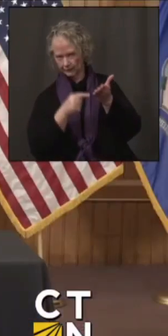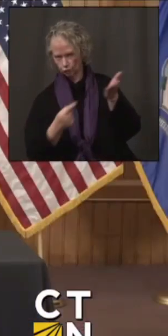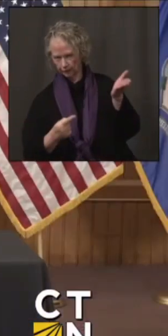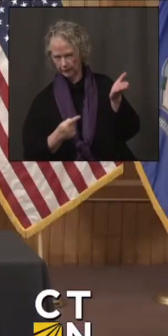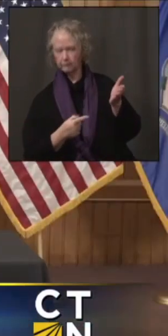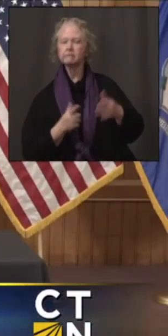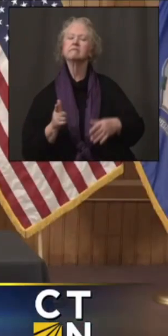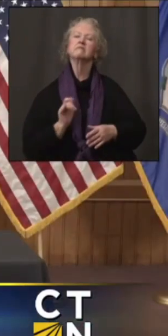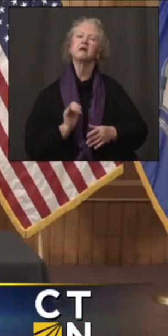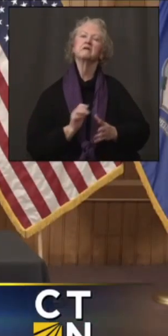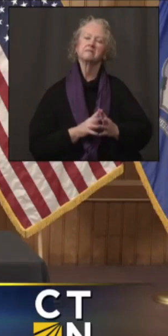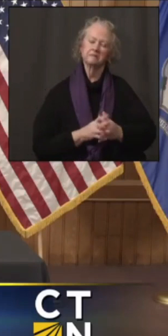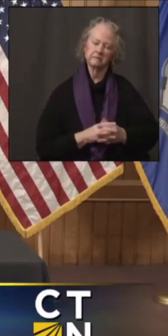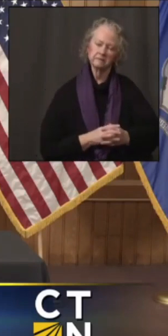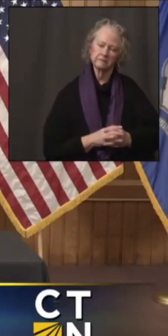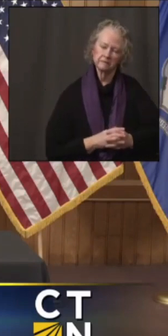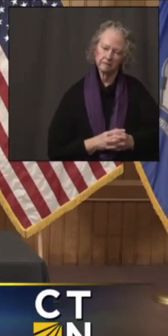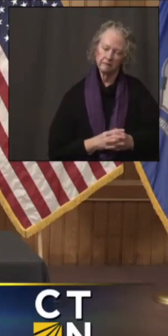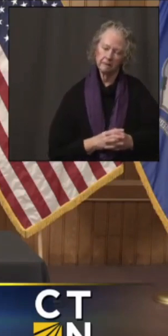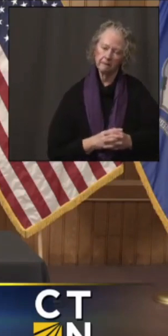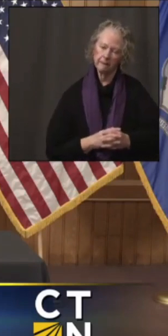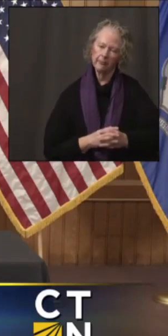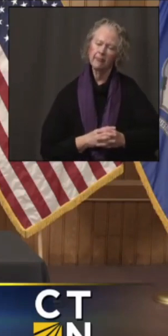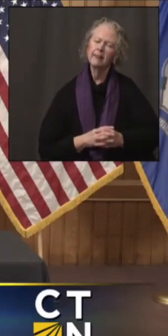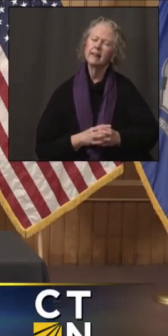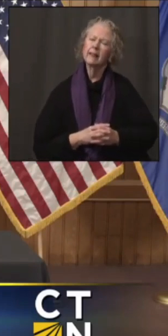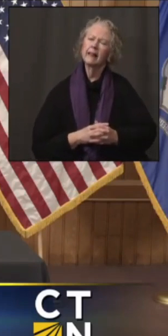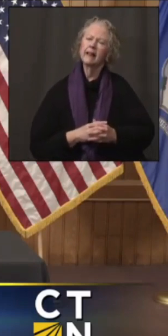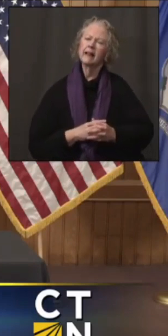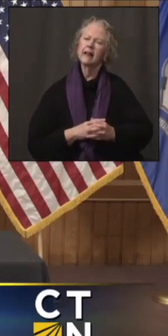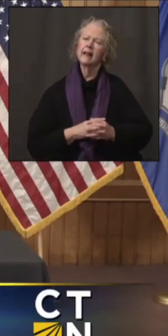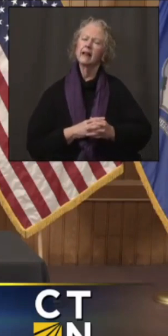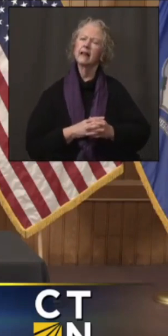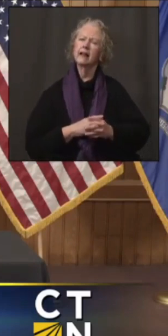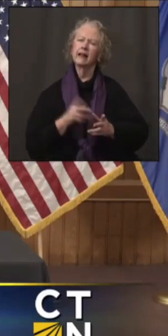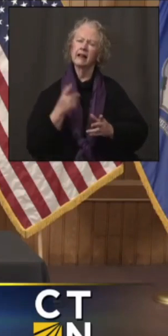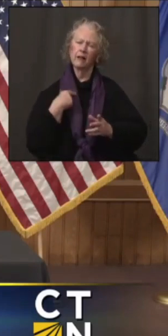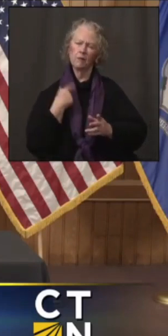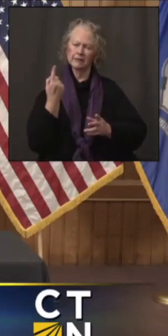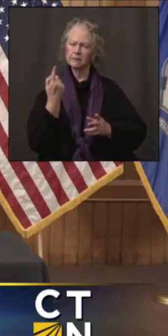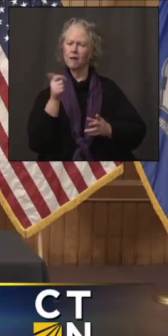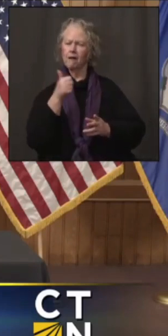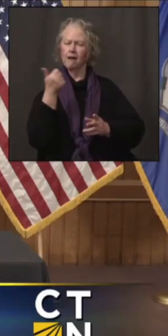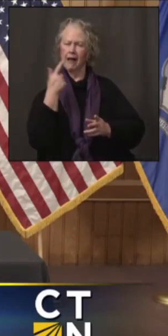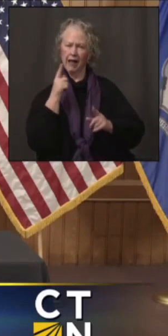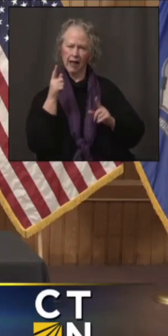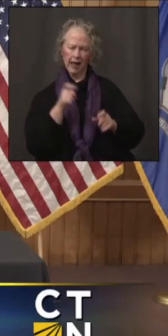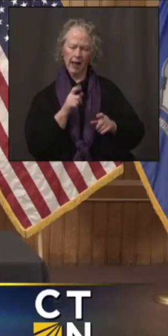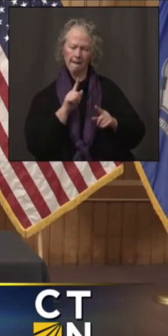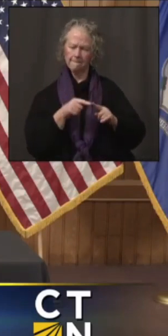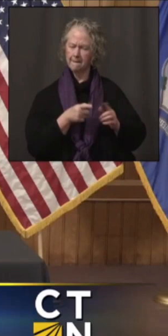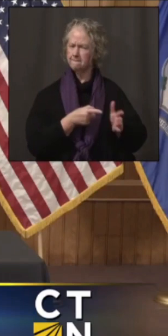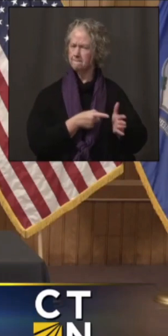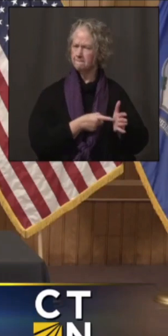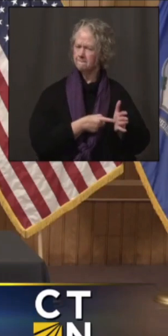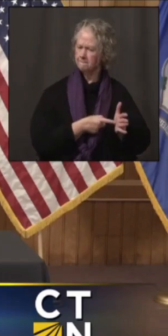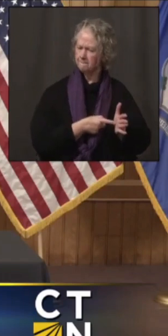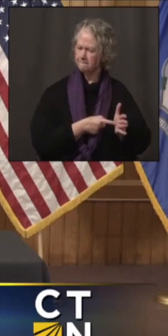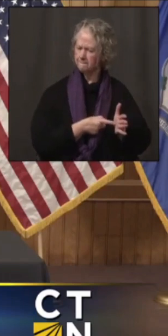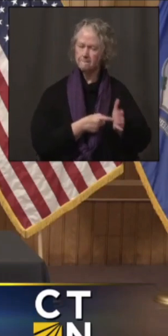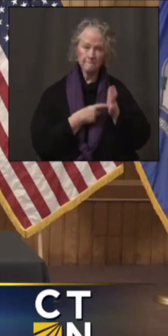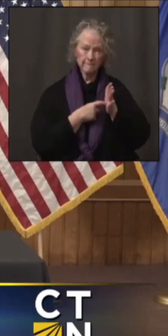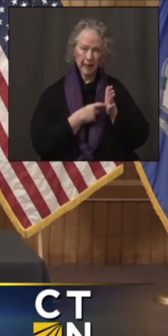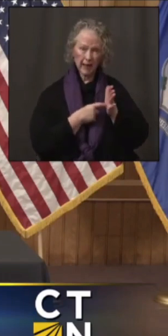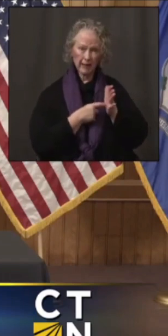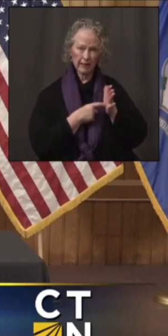Okay. Uh, I just wanted to follow up on something, uh, Kellen was asking a moment ago about, uh, mandatory or talking about